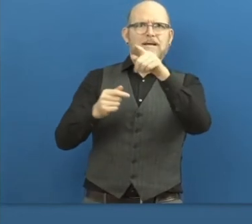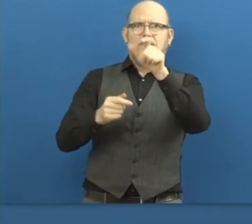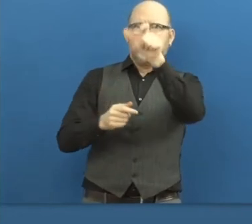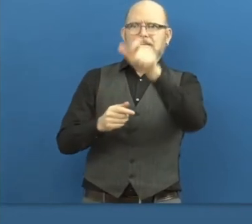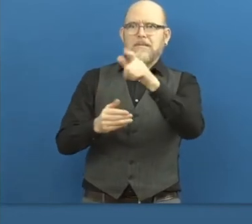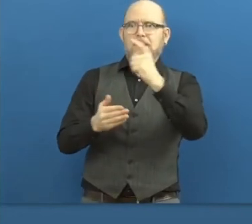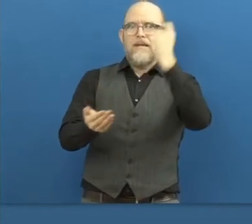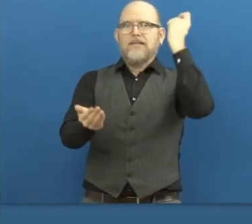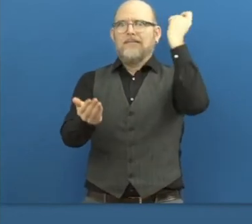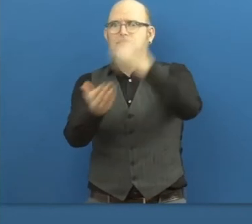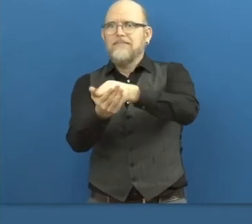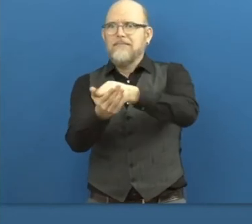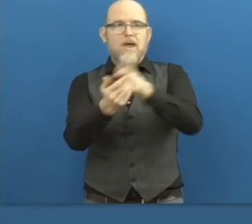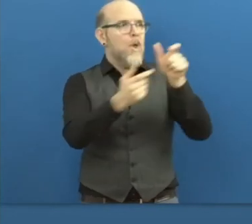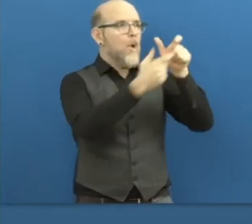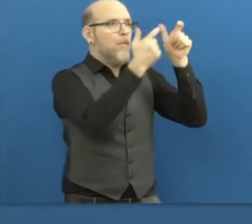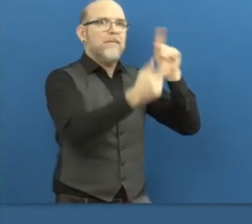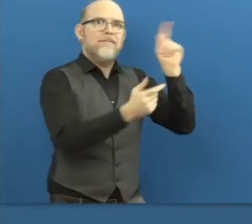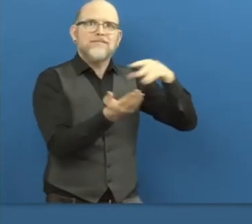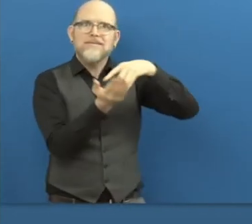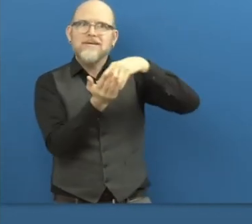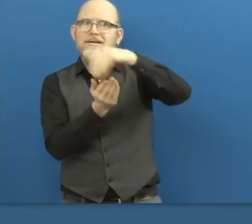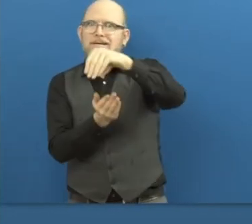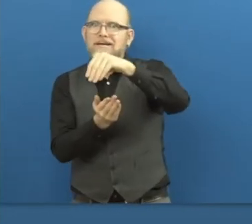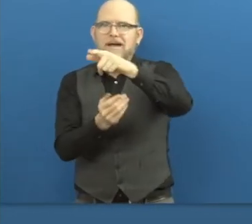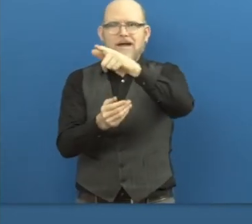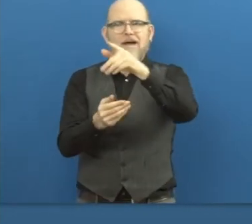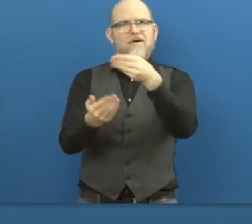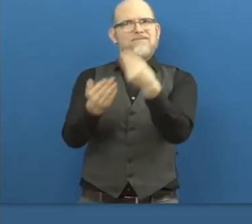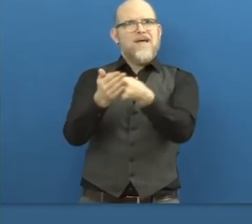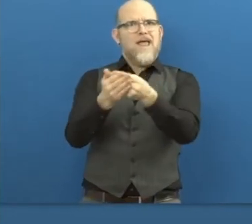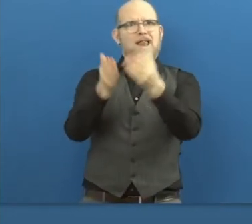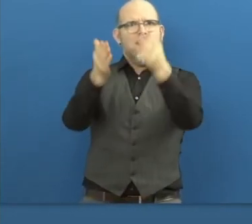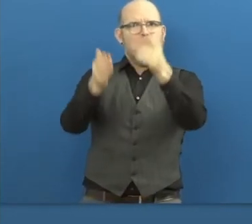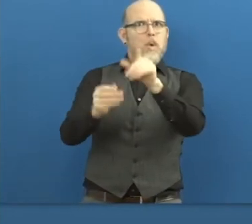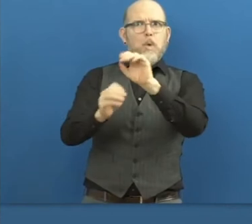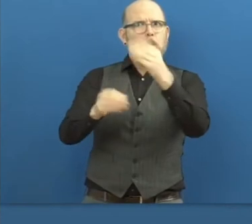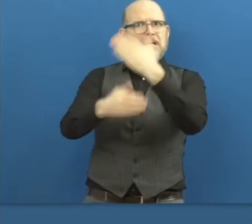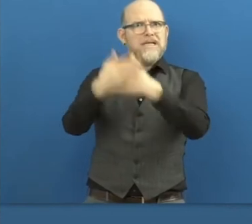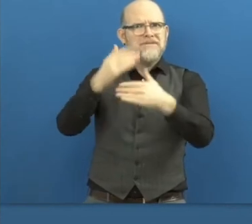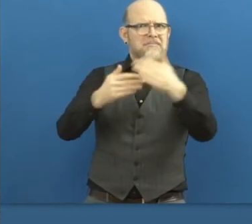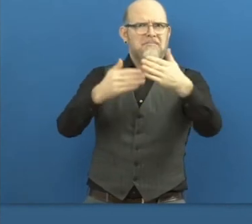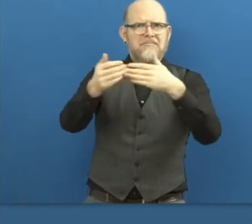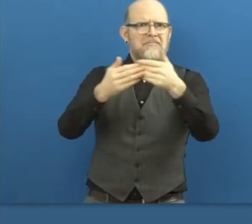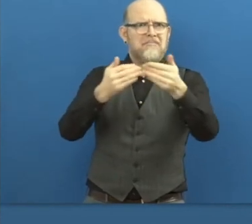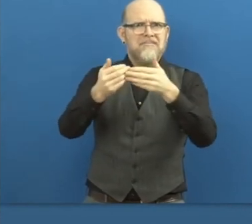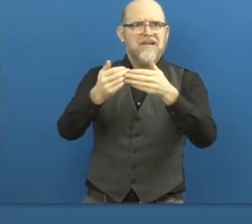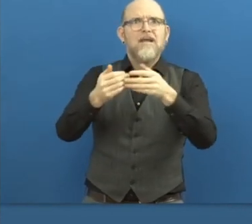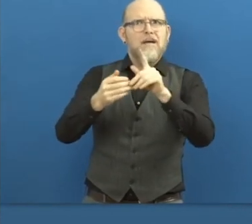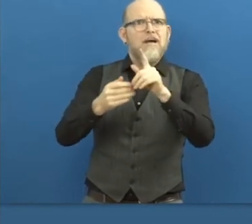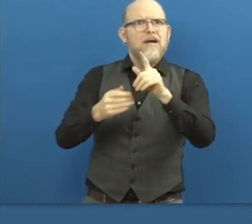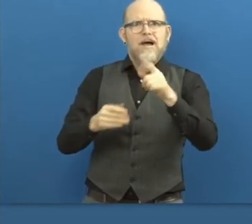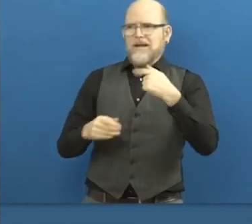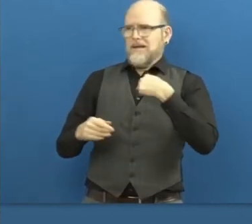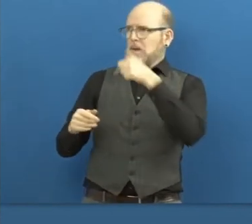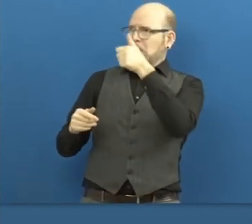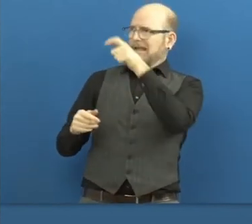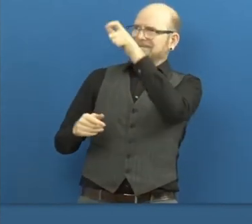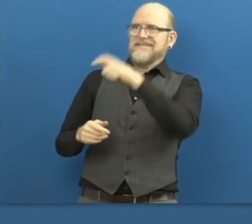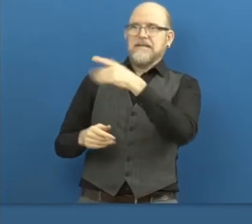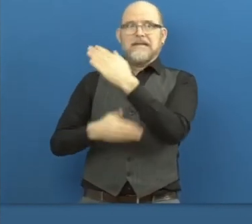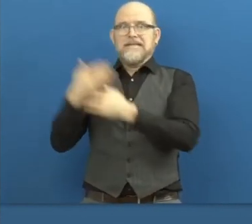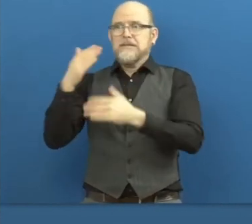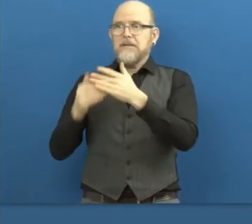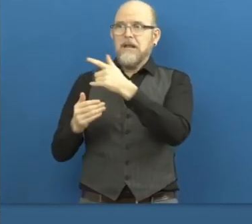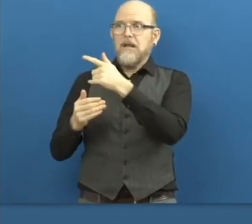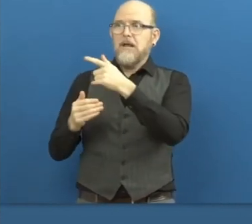Because I think what you haven't all referenced is the fact that you all charge the employer because you're offering a service and they pay to recruit everybody else. So